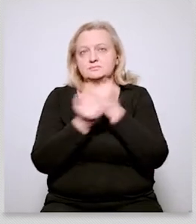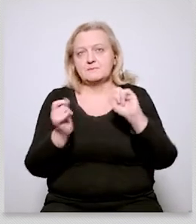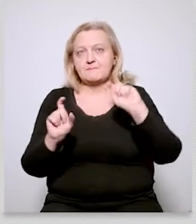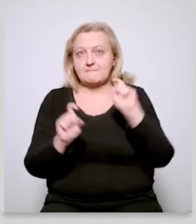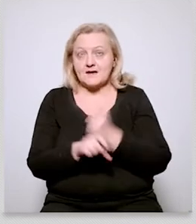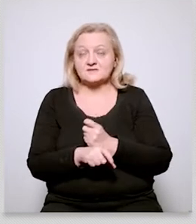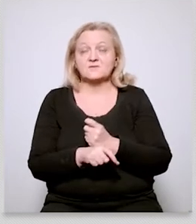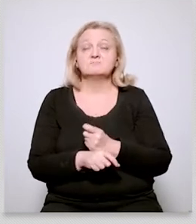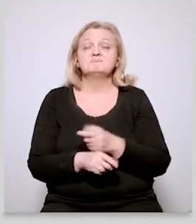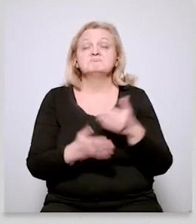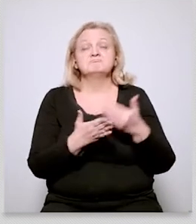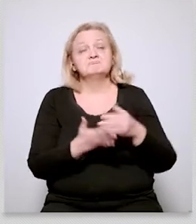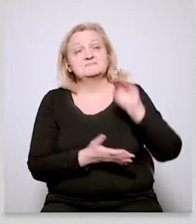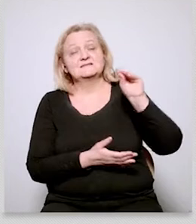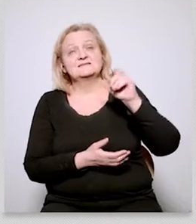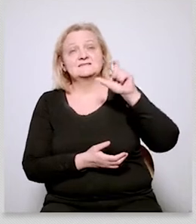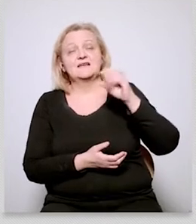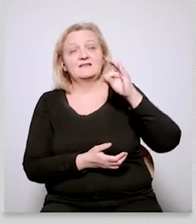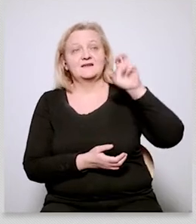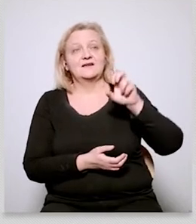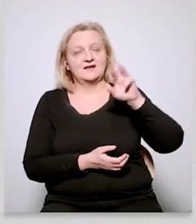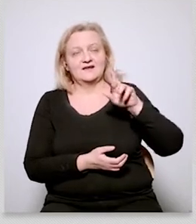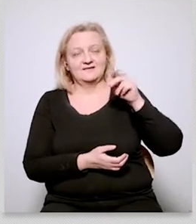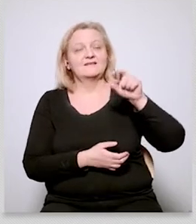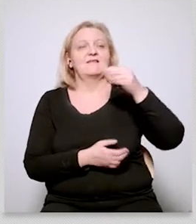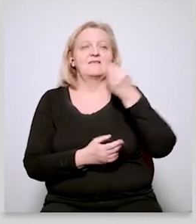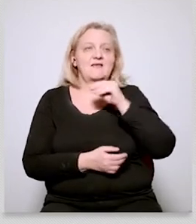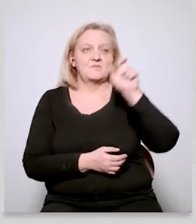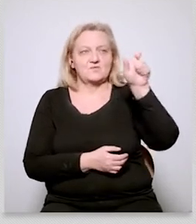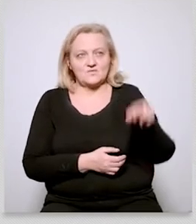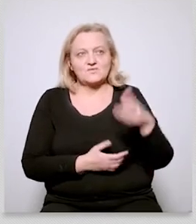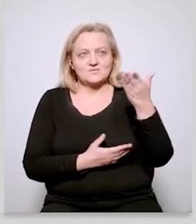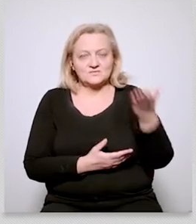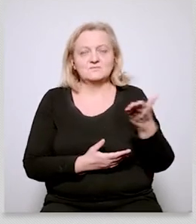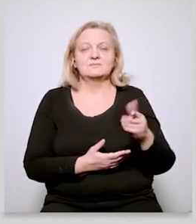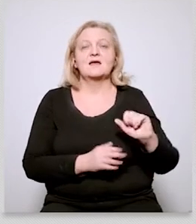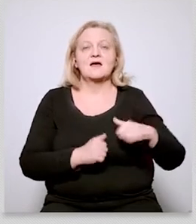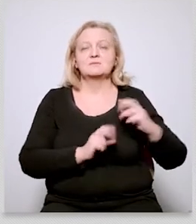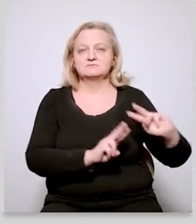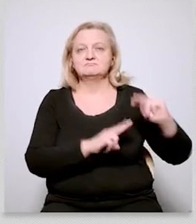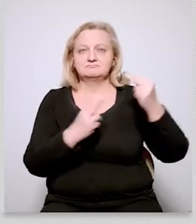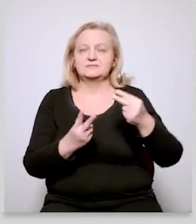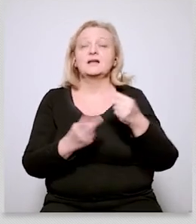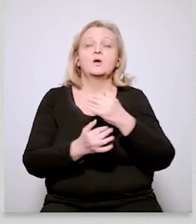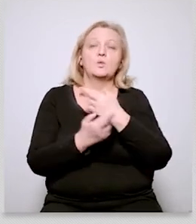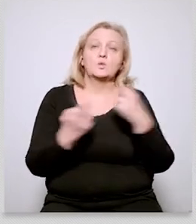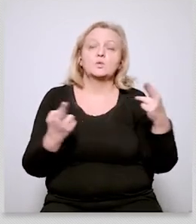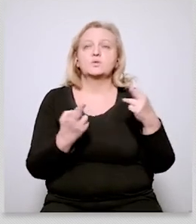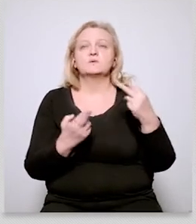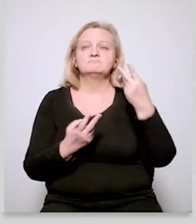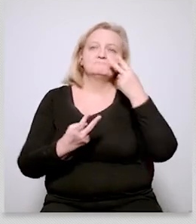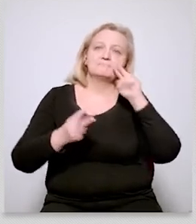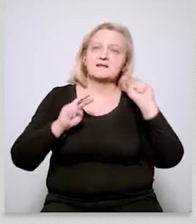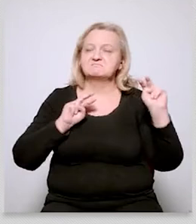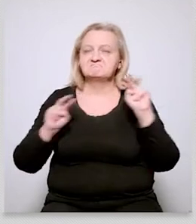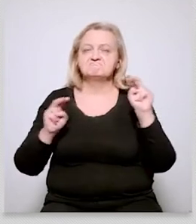perspective on on a bird view perspective on the on the um on